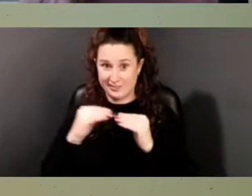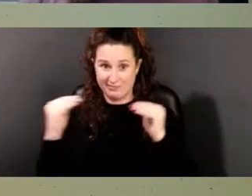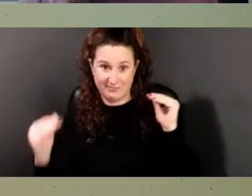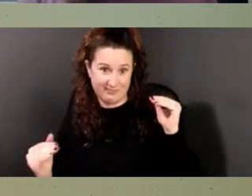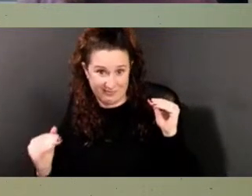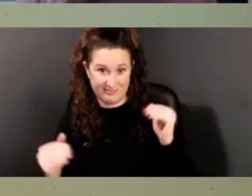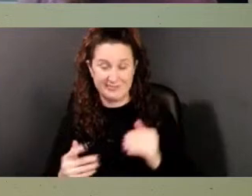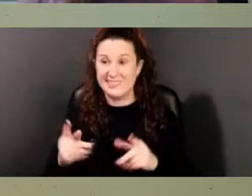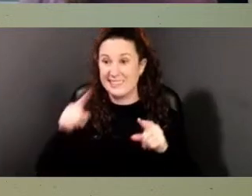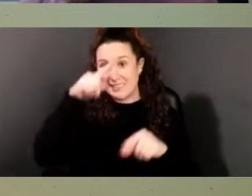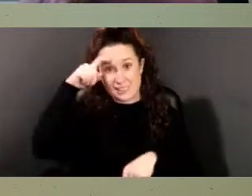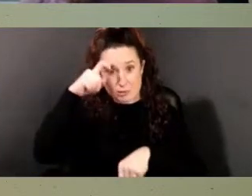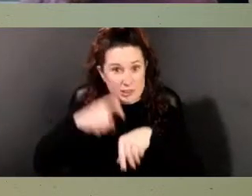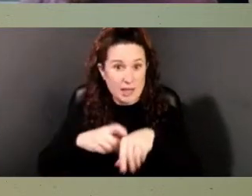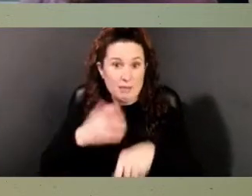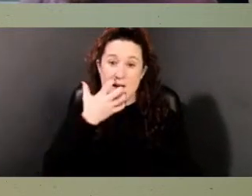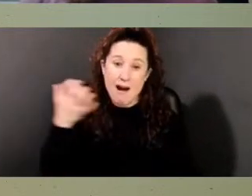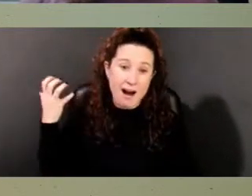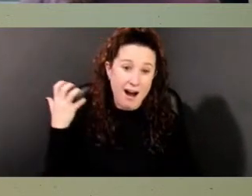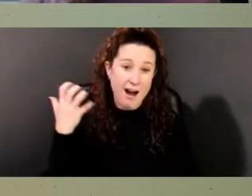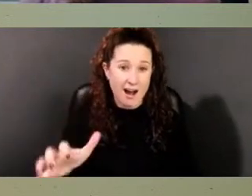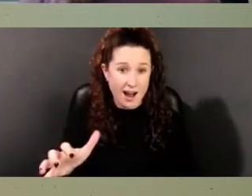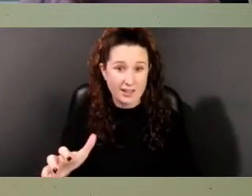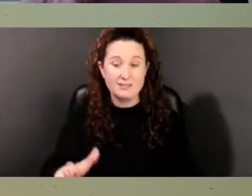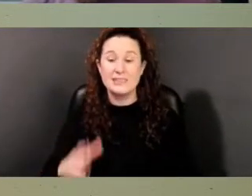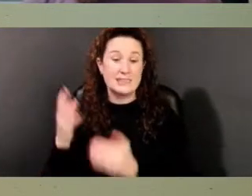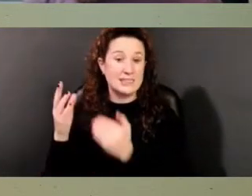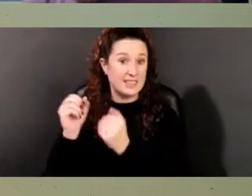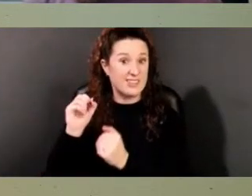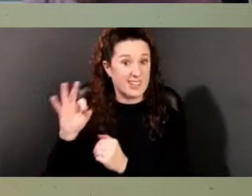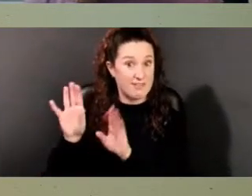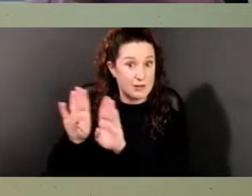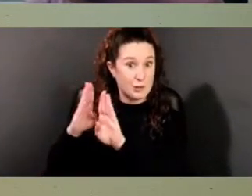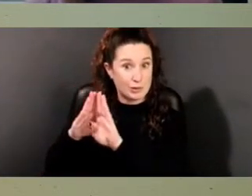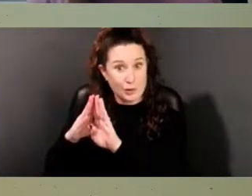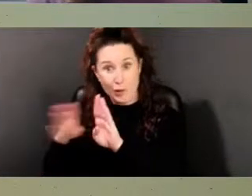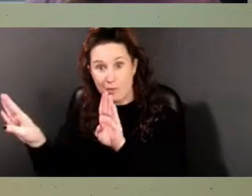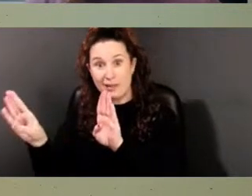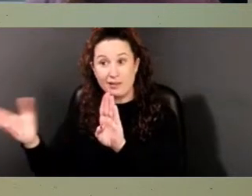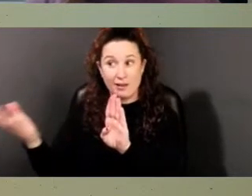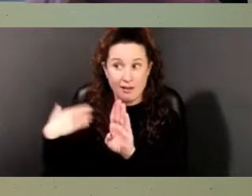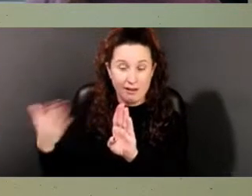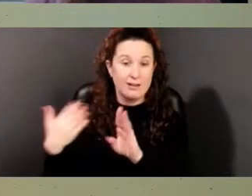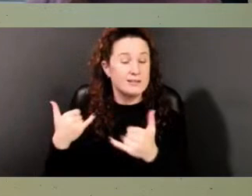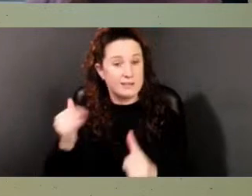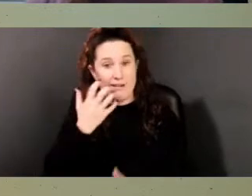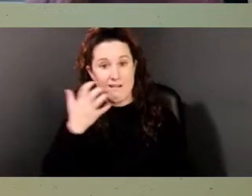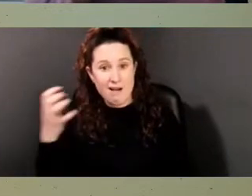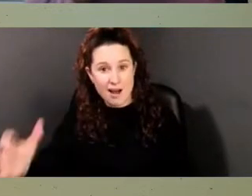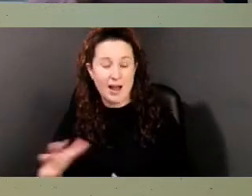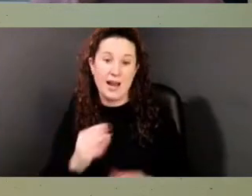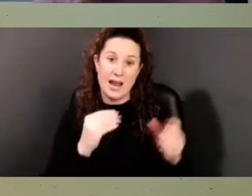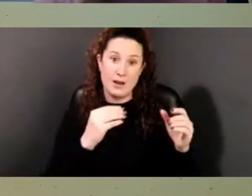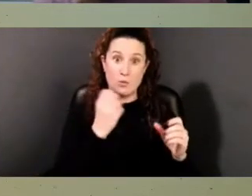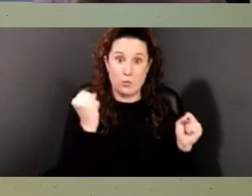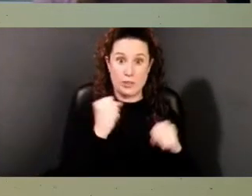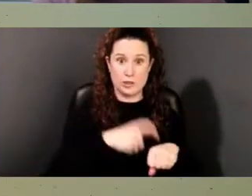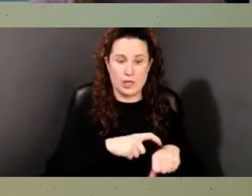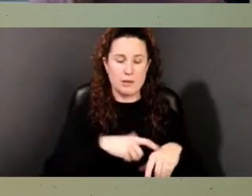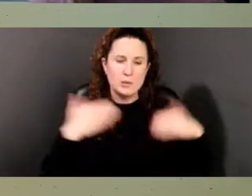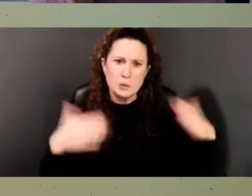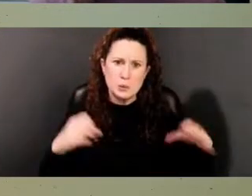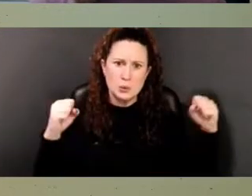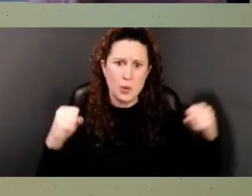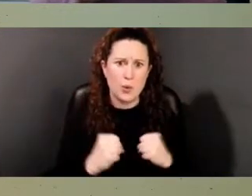even if you could catch a bruise through the open door and cold in the winter, even when there's a fire in the fireplace. So to help